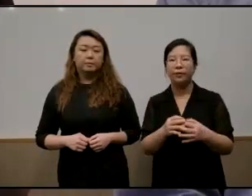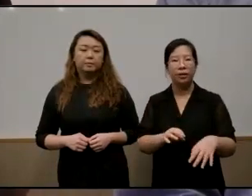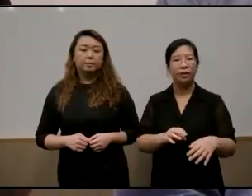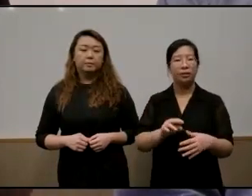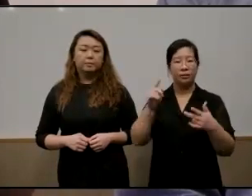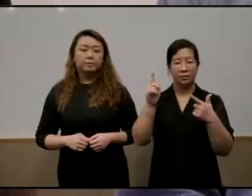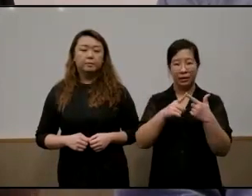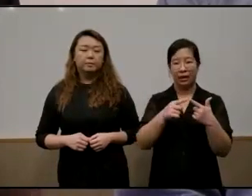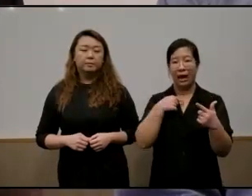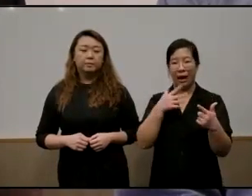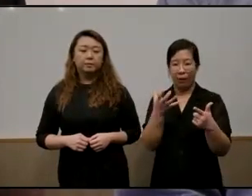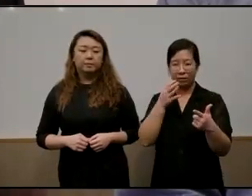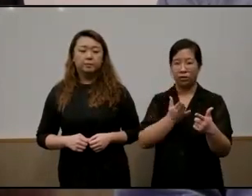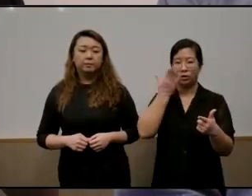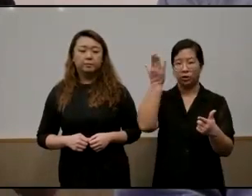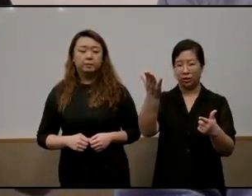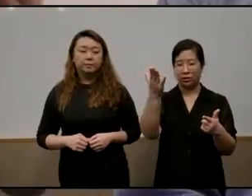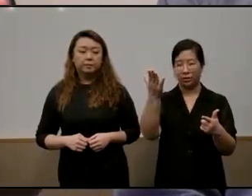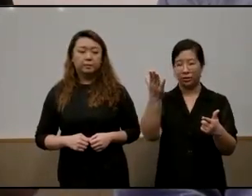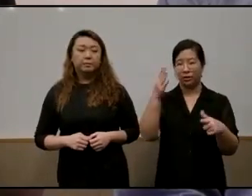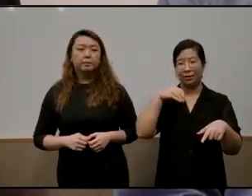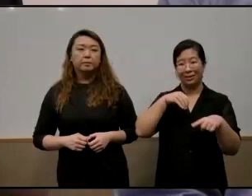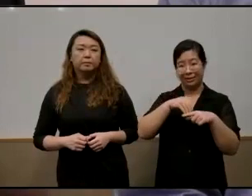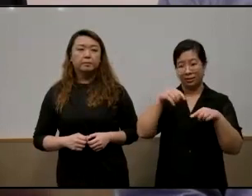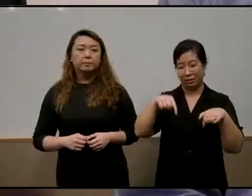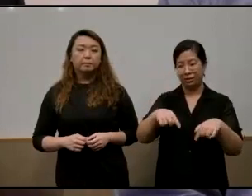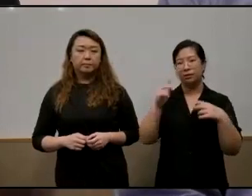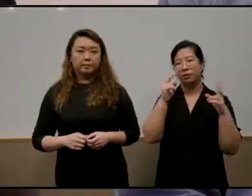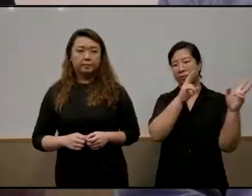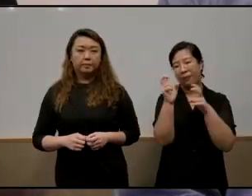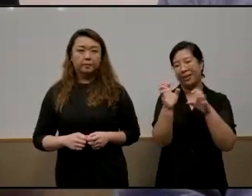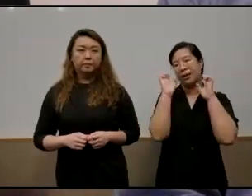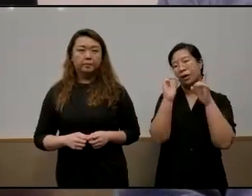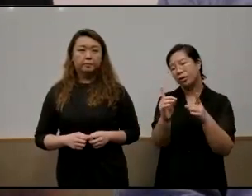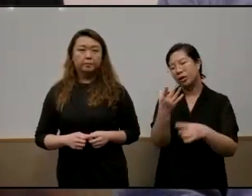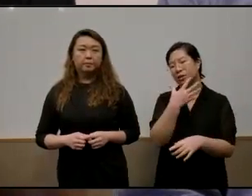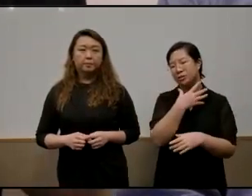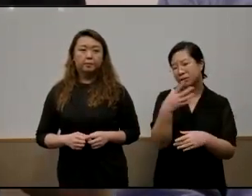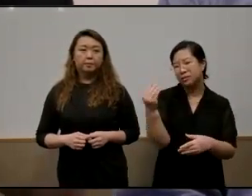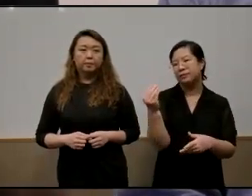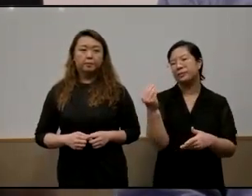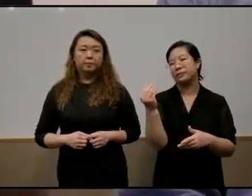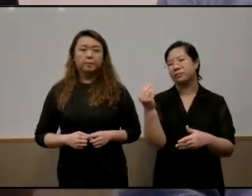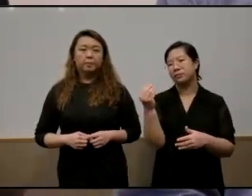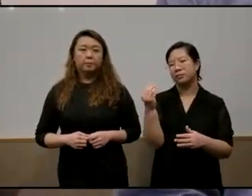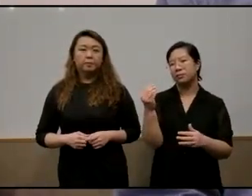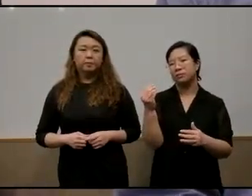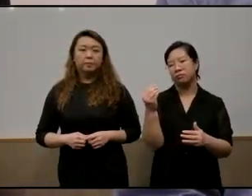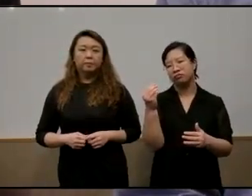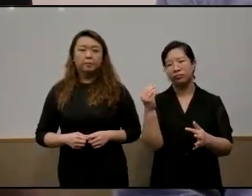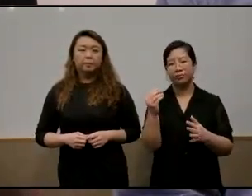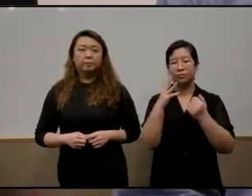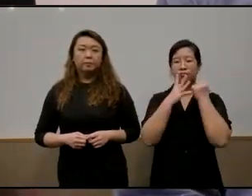is address the issue of inequality and dealing with those in the